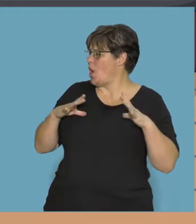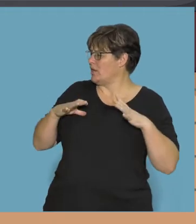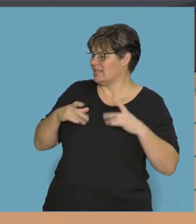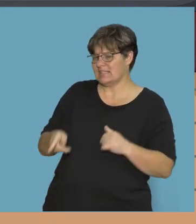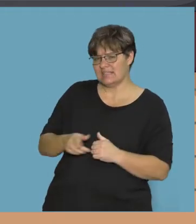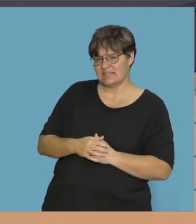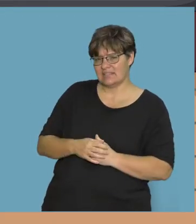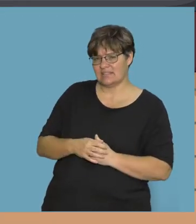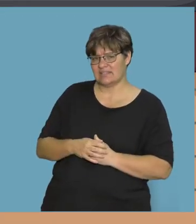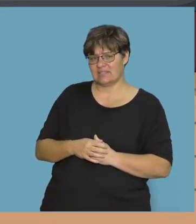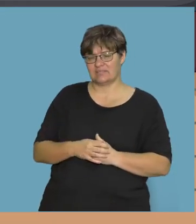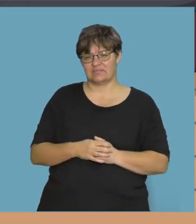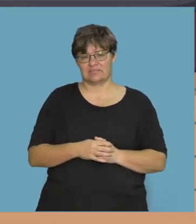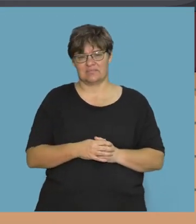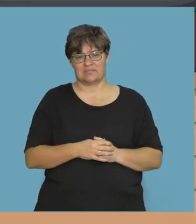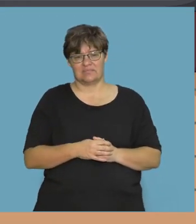do in the holidays?